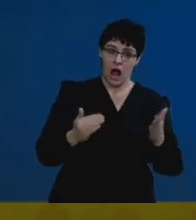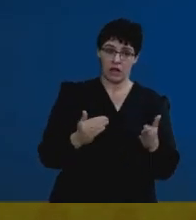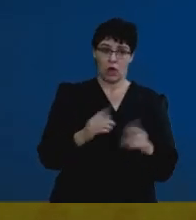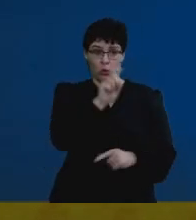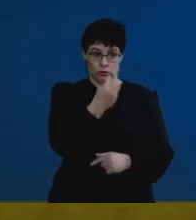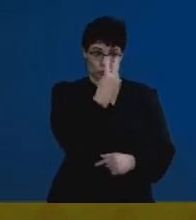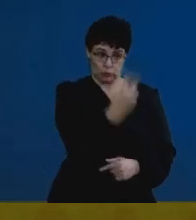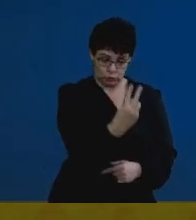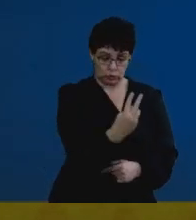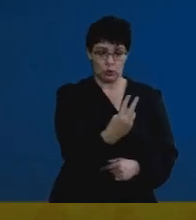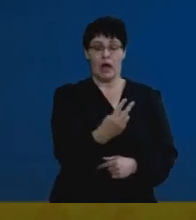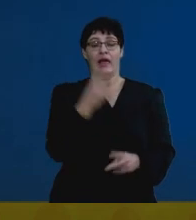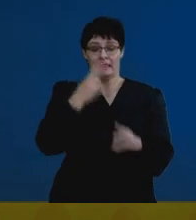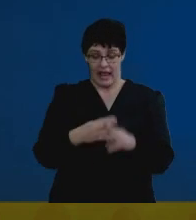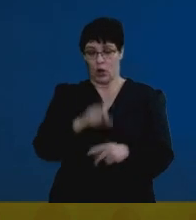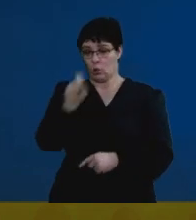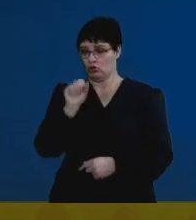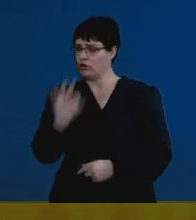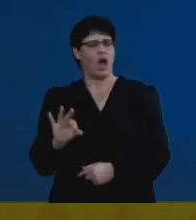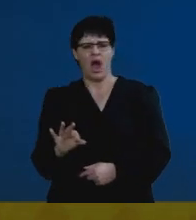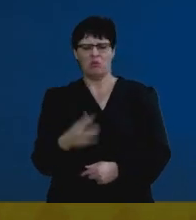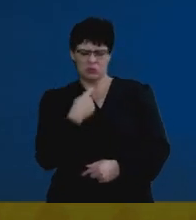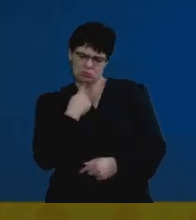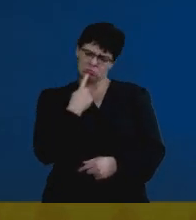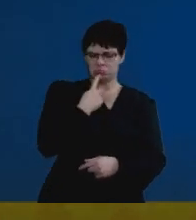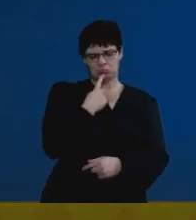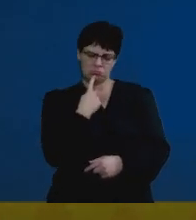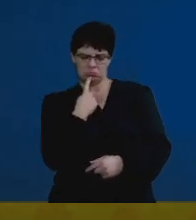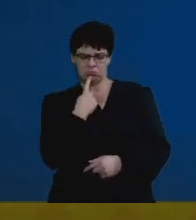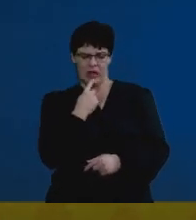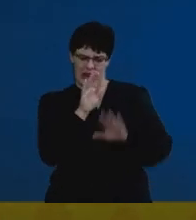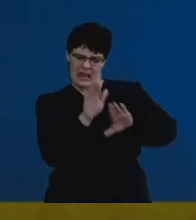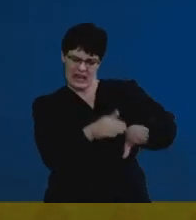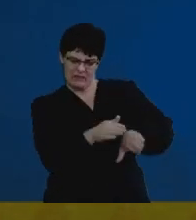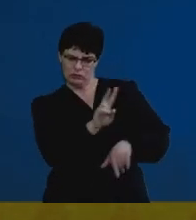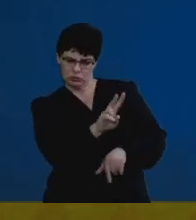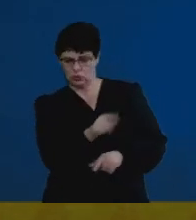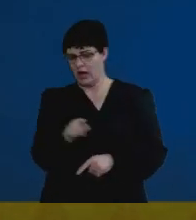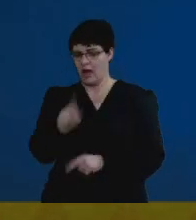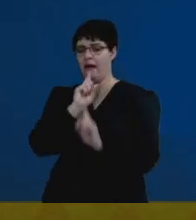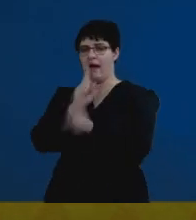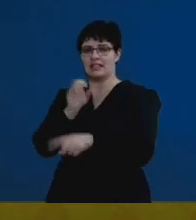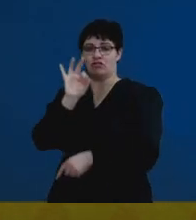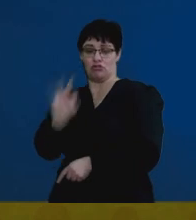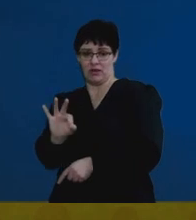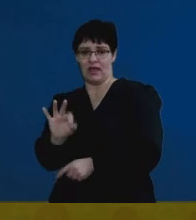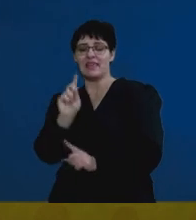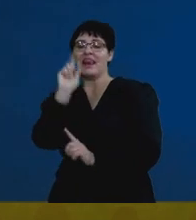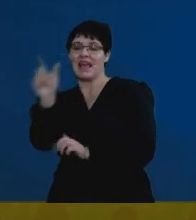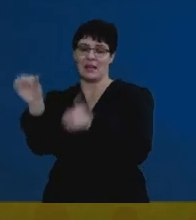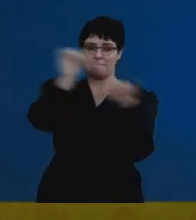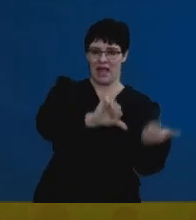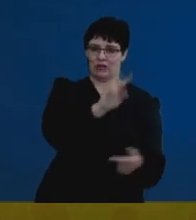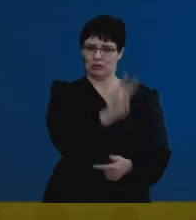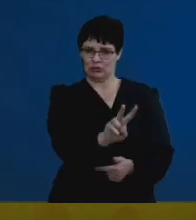first. You could choose to start with question 3 and then get back to question 2. And the reason I say this is that we